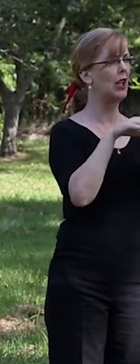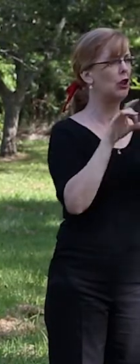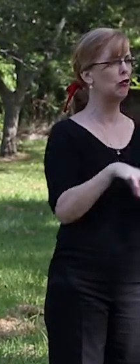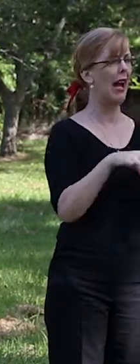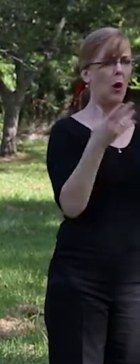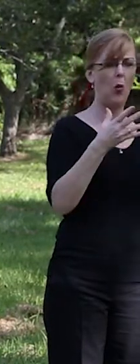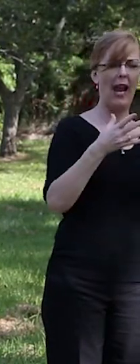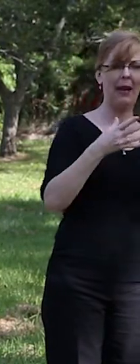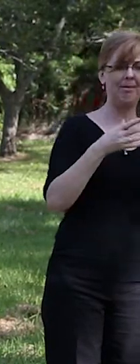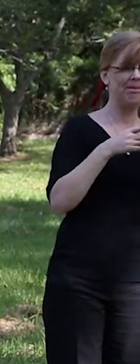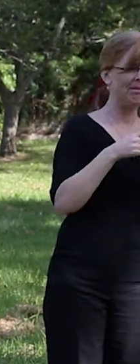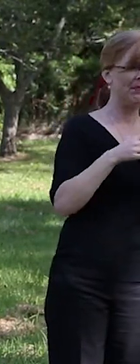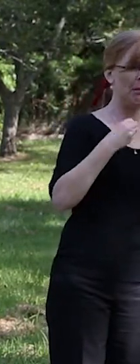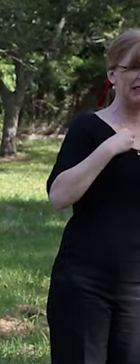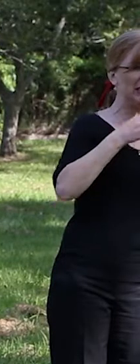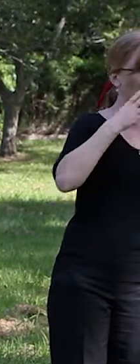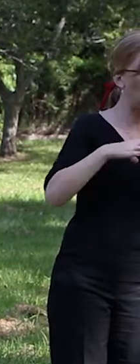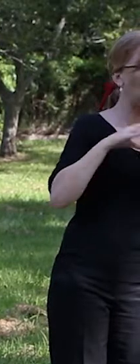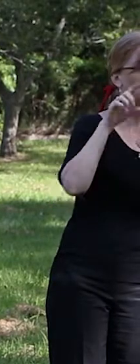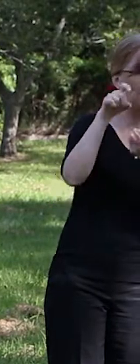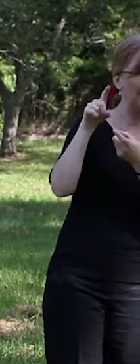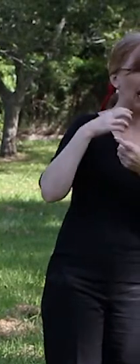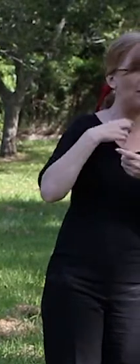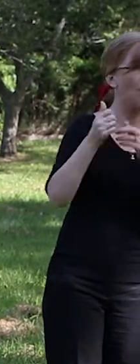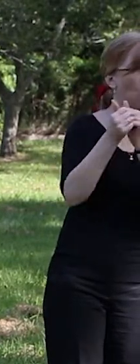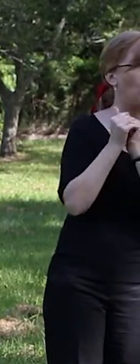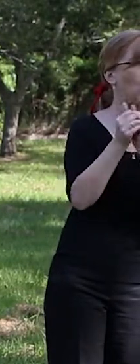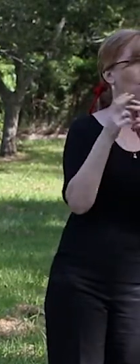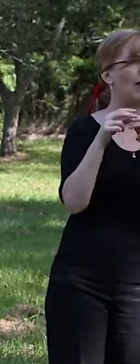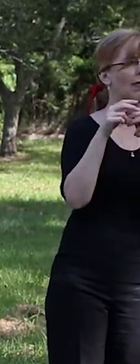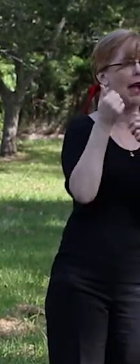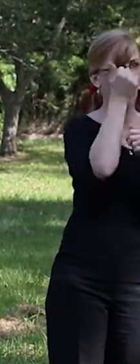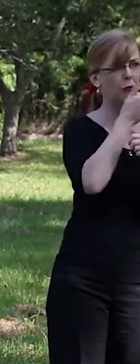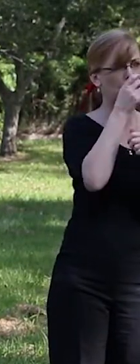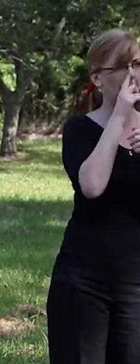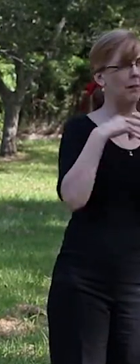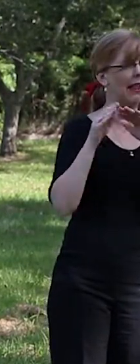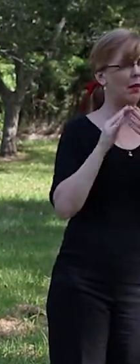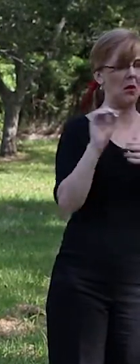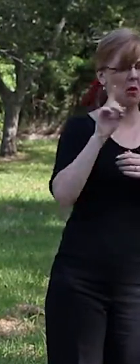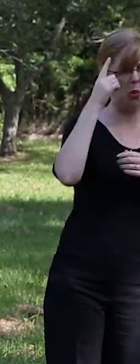where they were wanting to do more with Aboriginal and Torres Strait Islander people in the community. And they thought, what can we do?